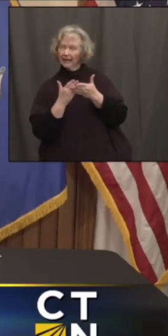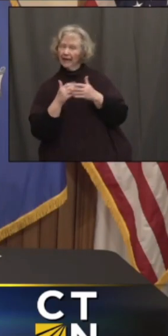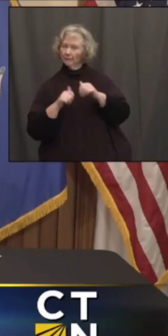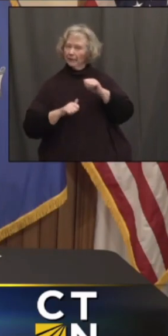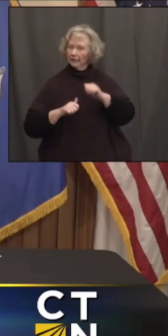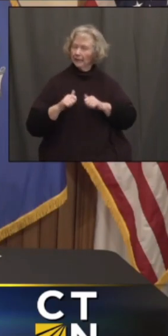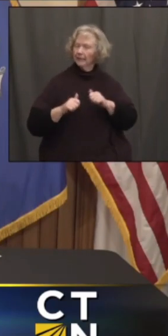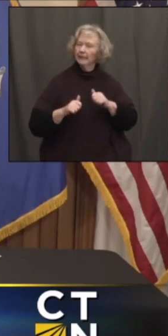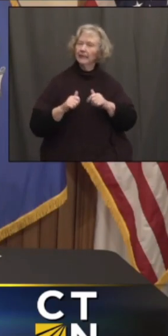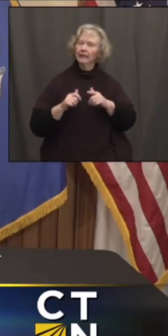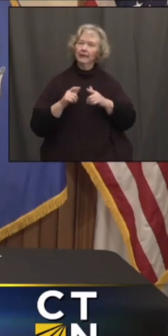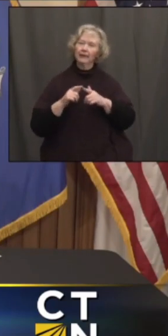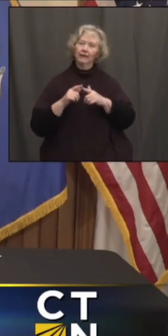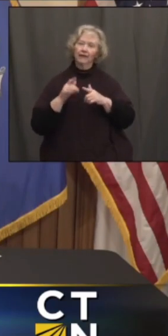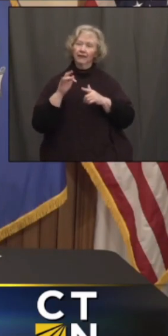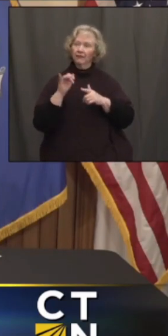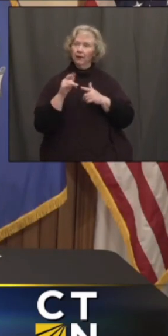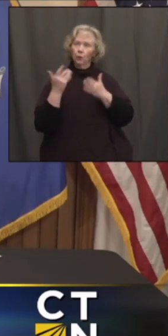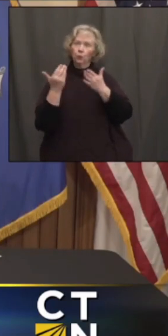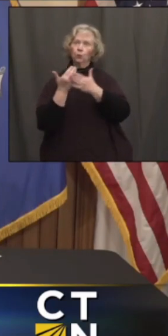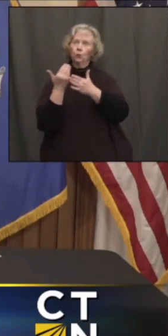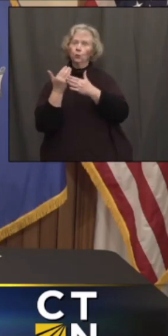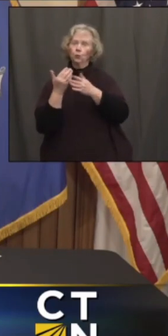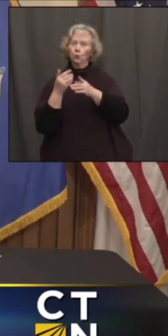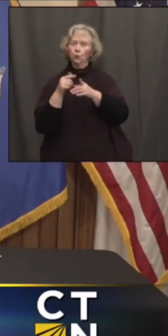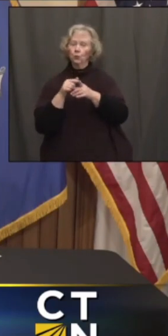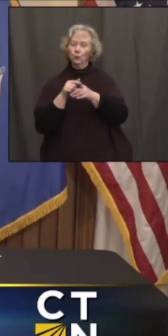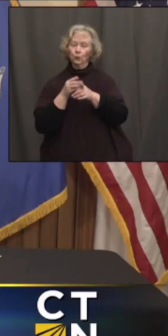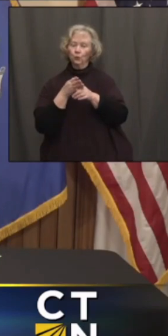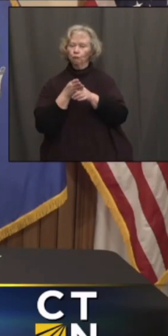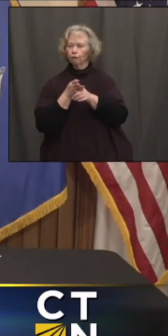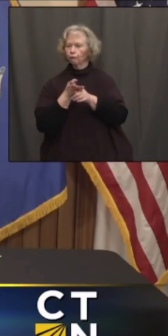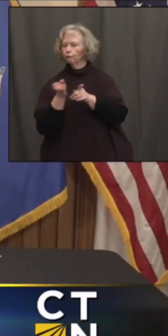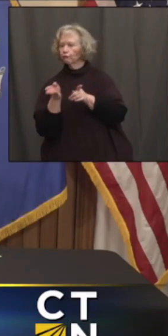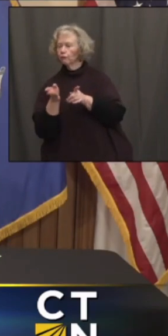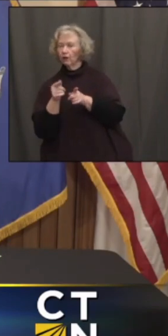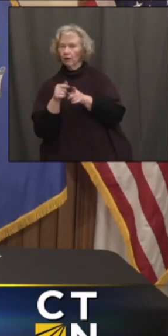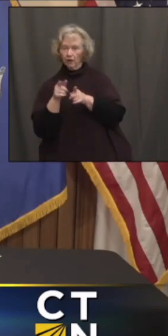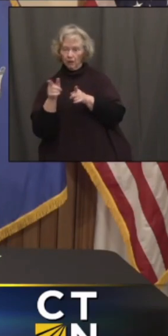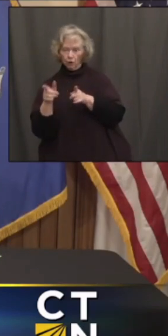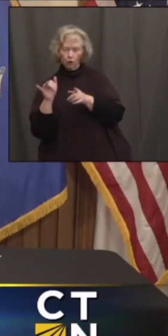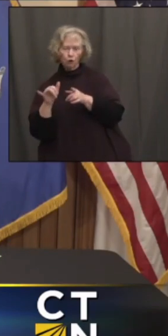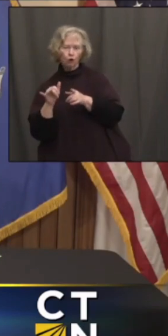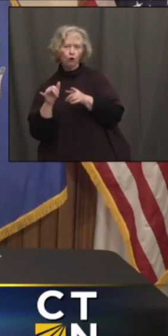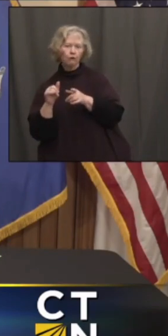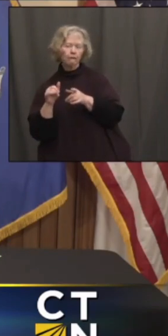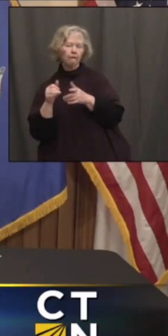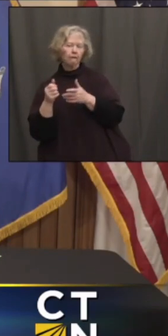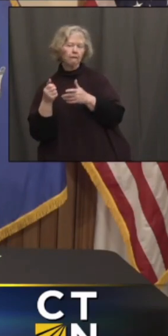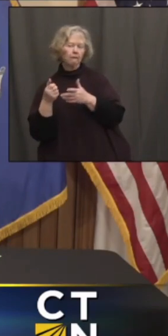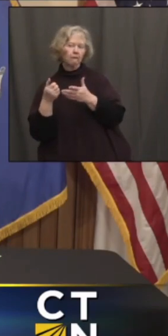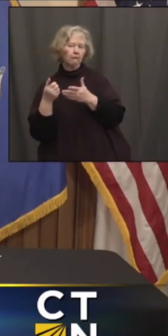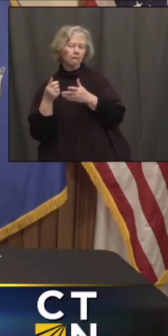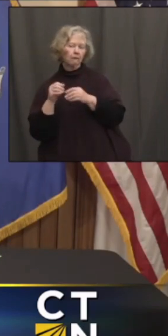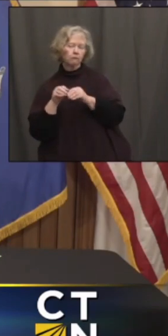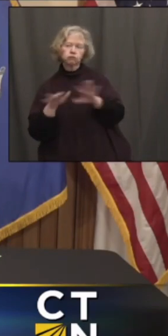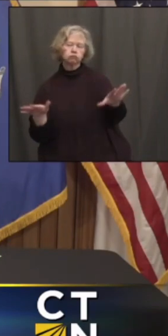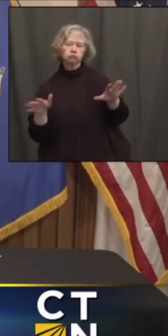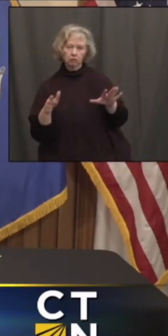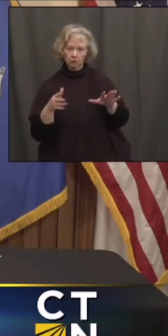highly infectious variants and things like that. Is there any threshold that might cause you to re-kind of